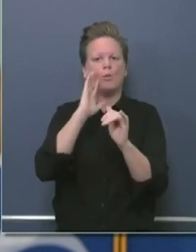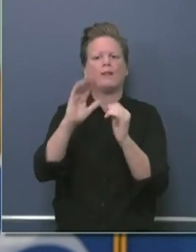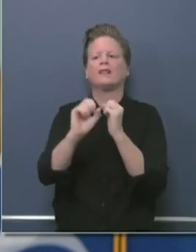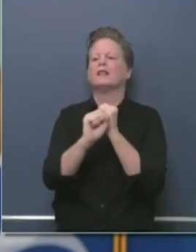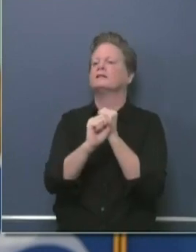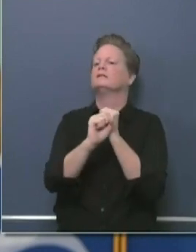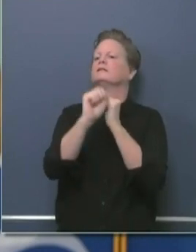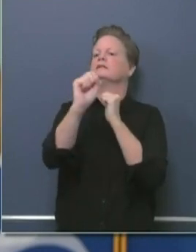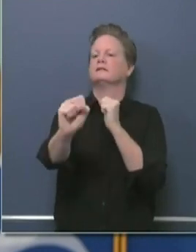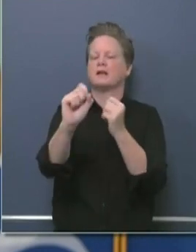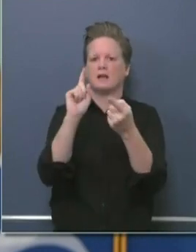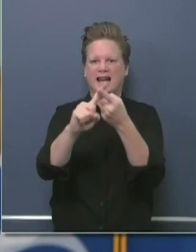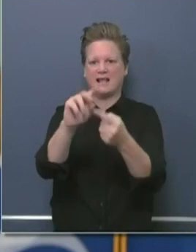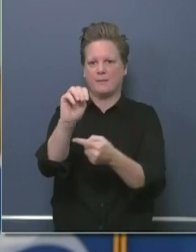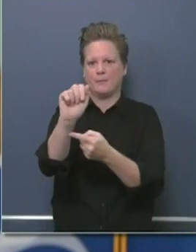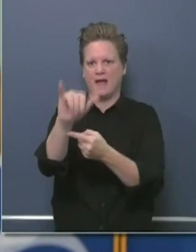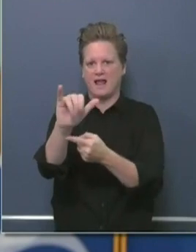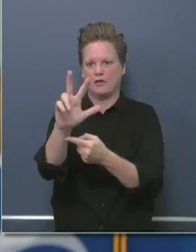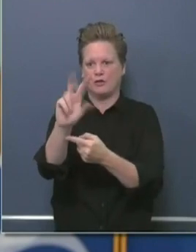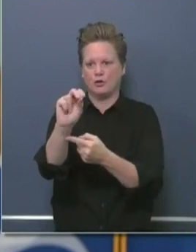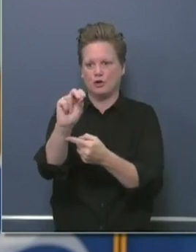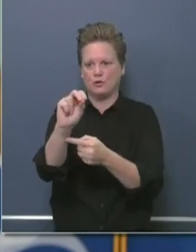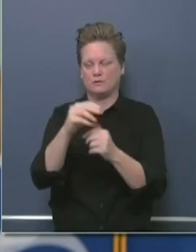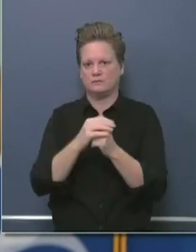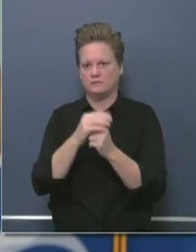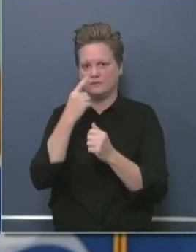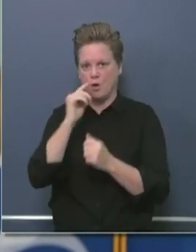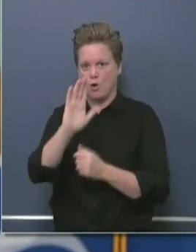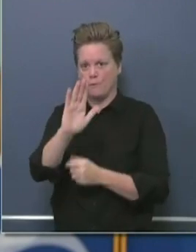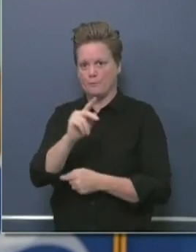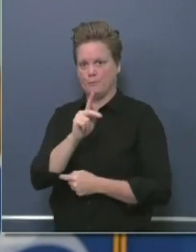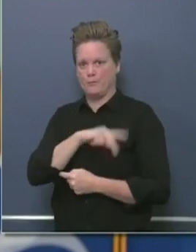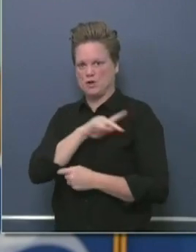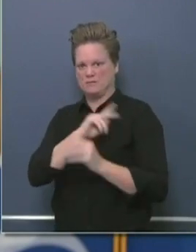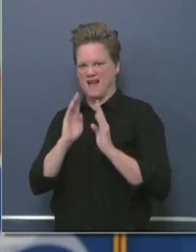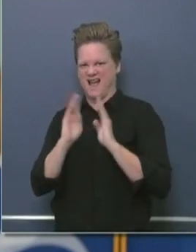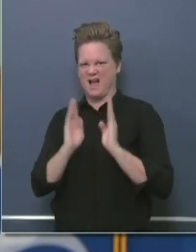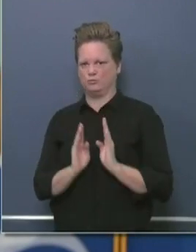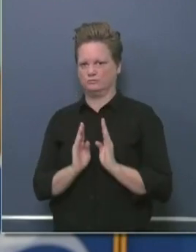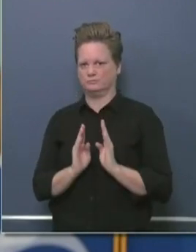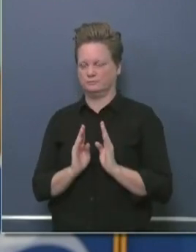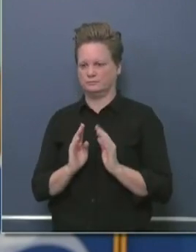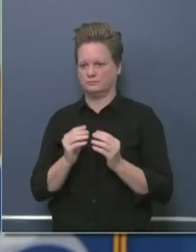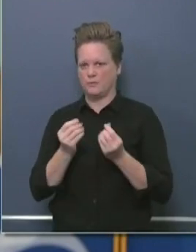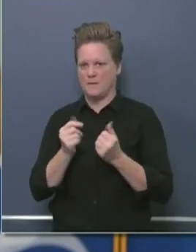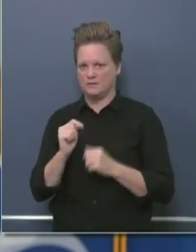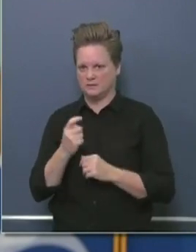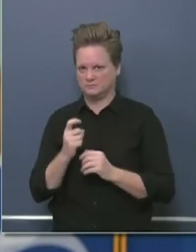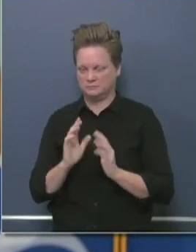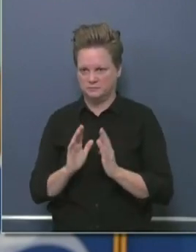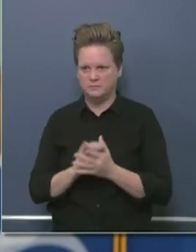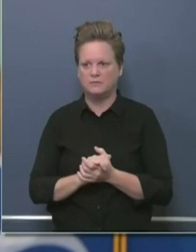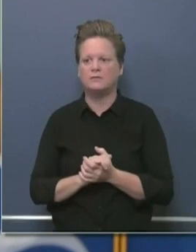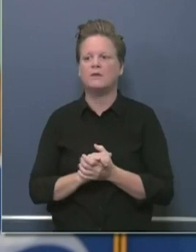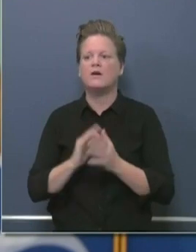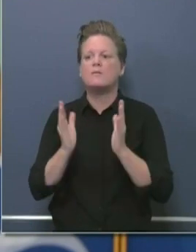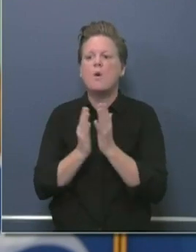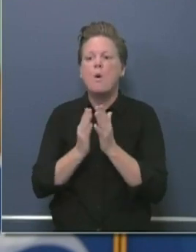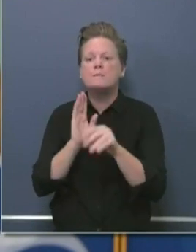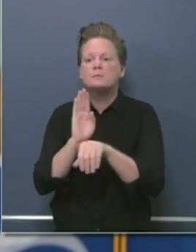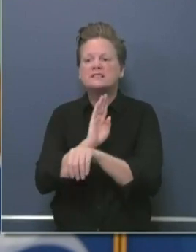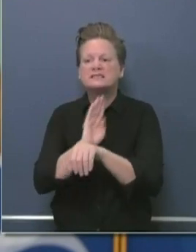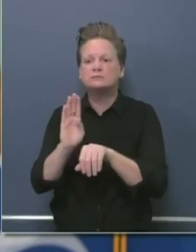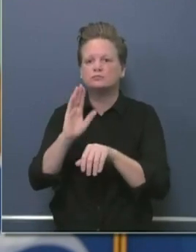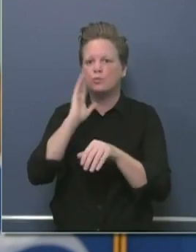So for residences, we extend through next year. For businesses, we're providing small businesses that relief at